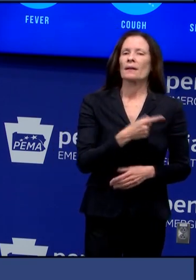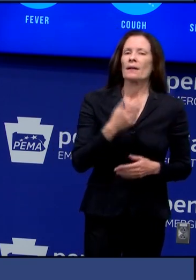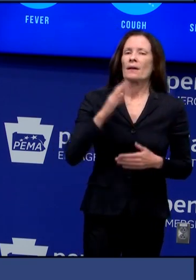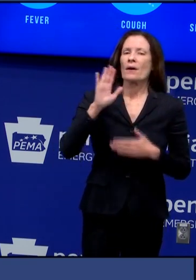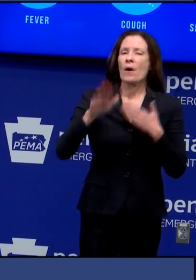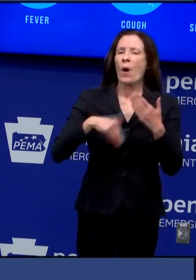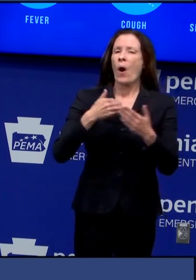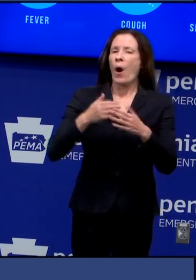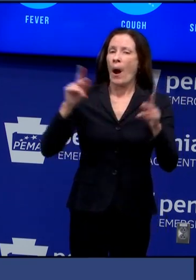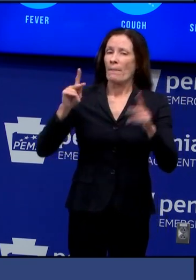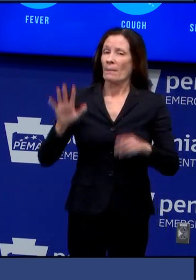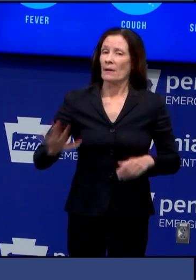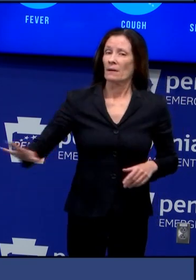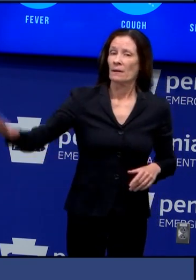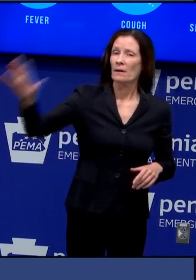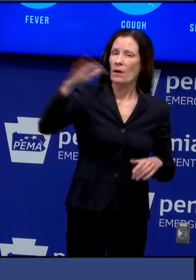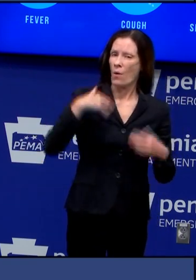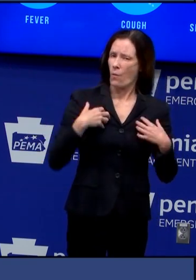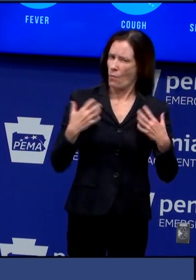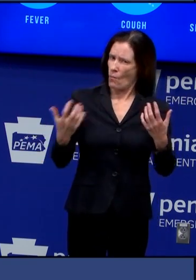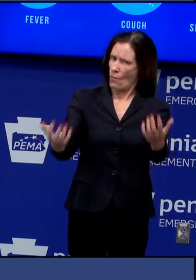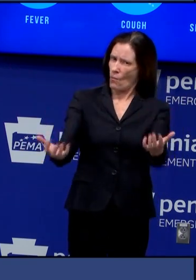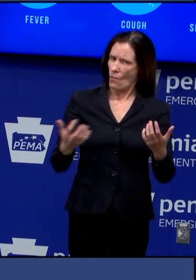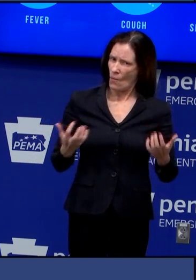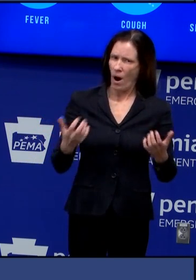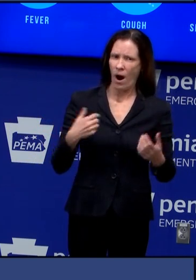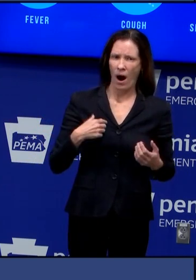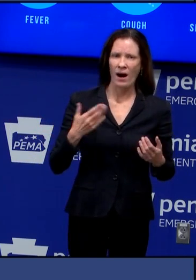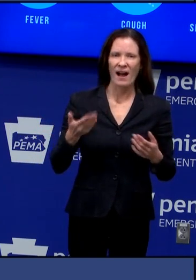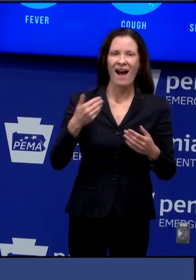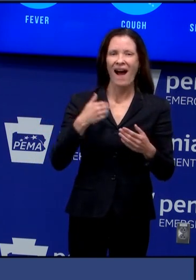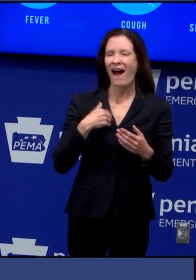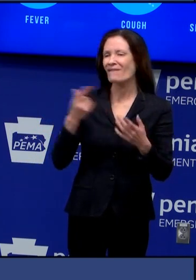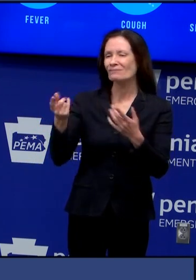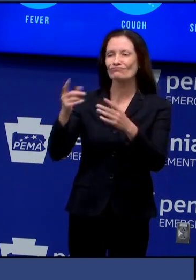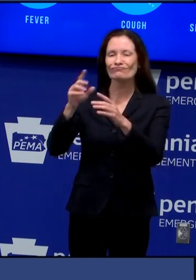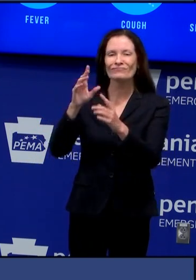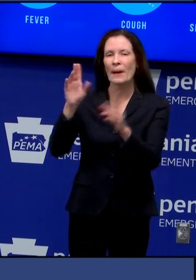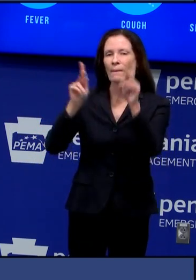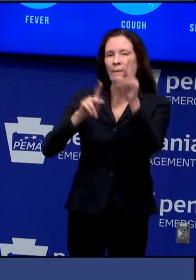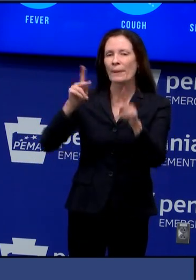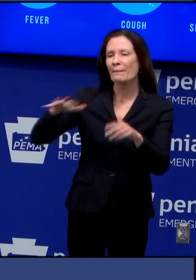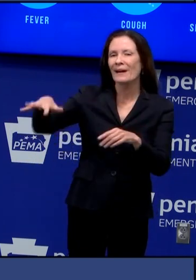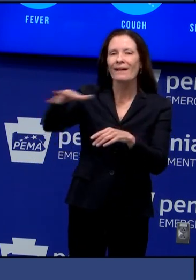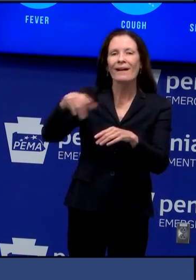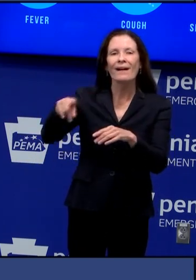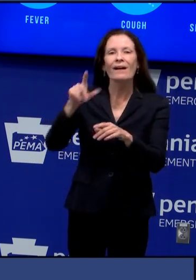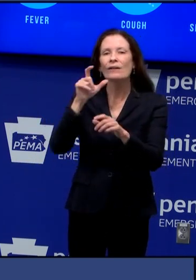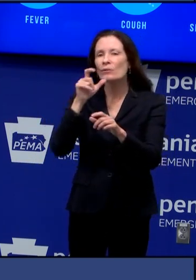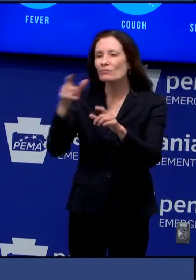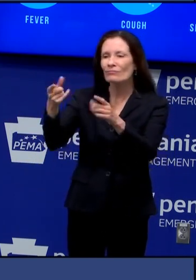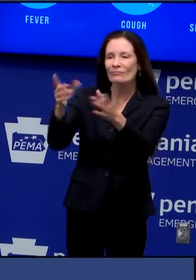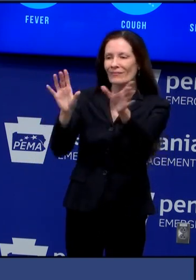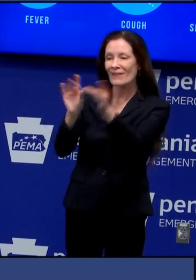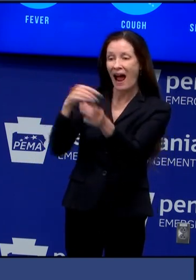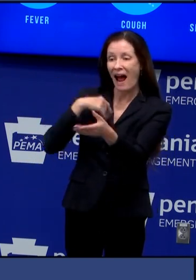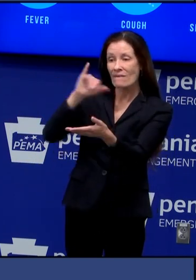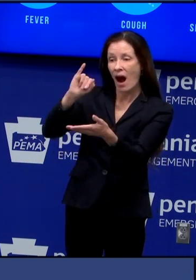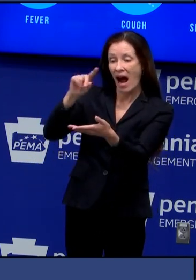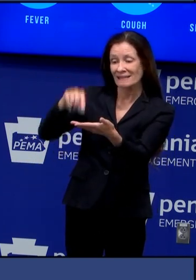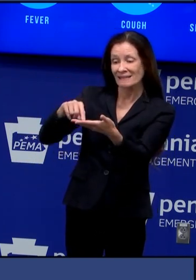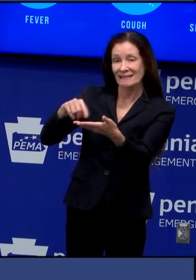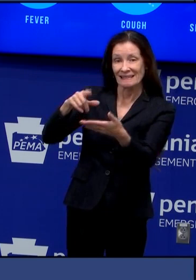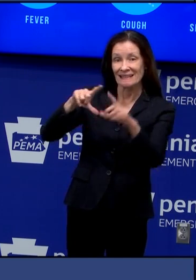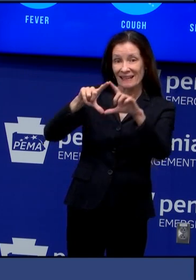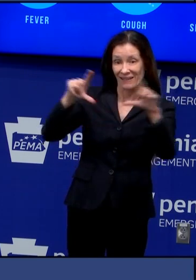have specific correspondence id and voter id that's part of the the absentee or mail-in ballot that's issued to a voter